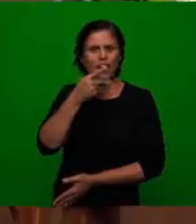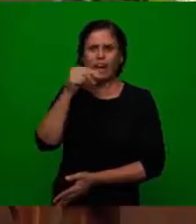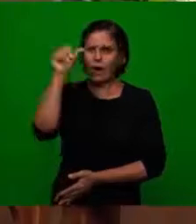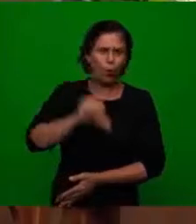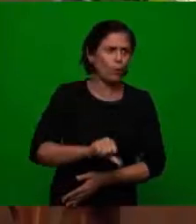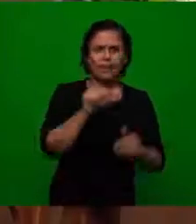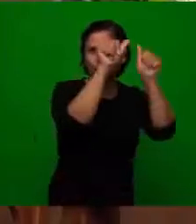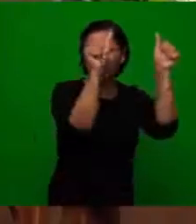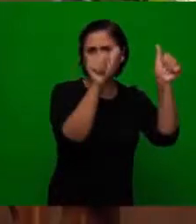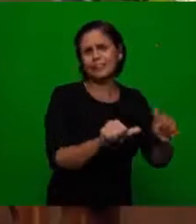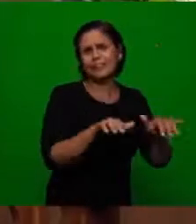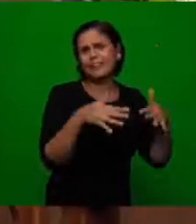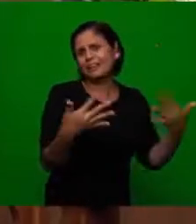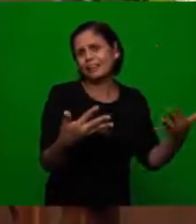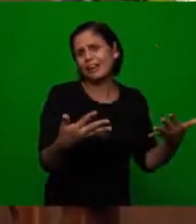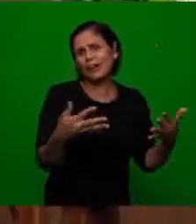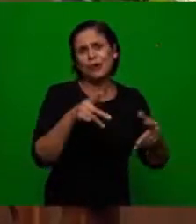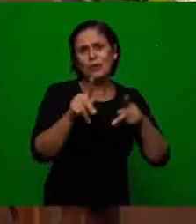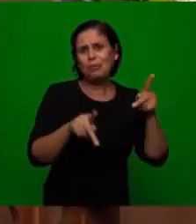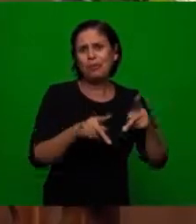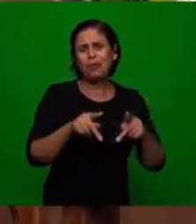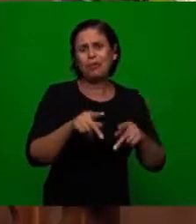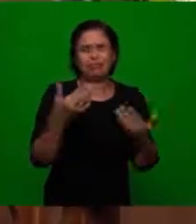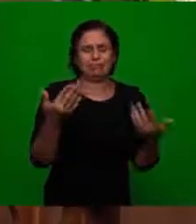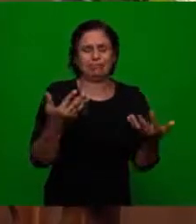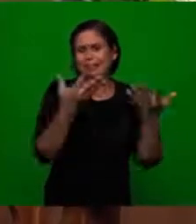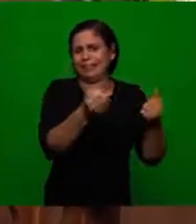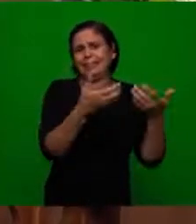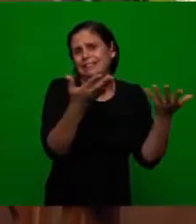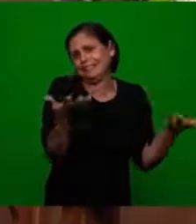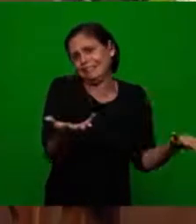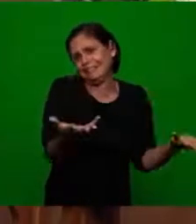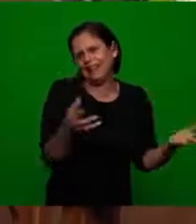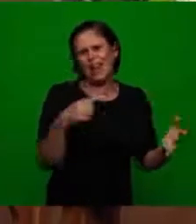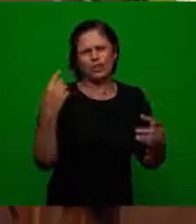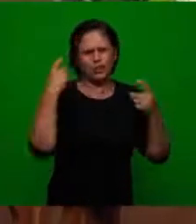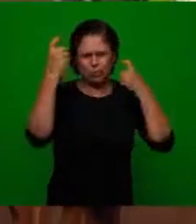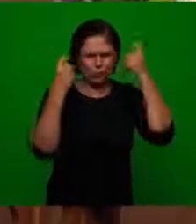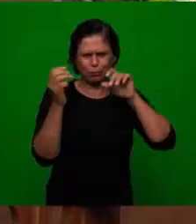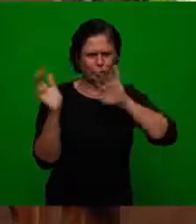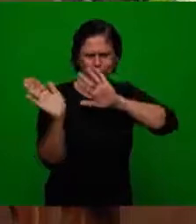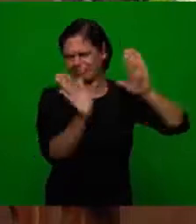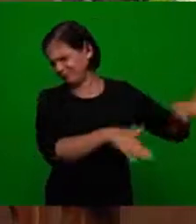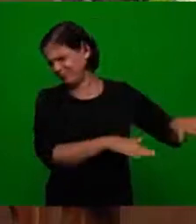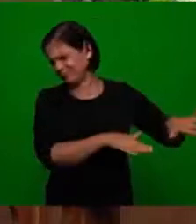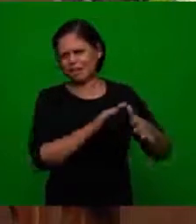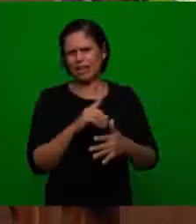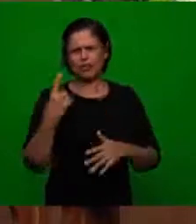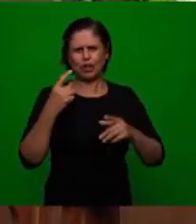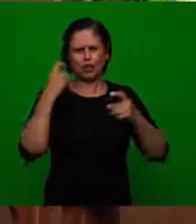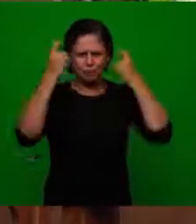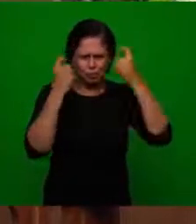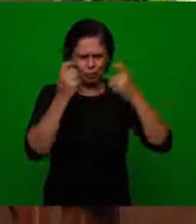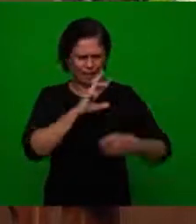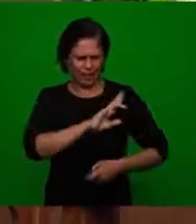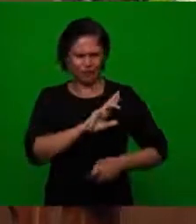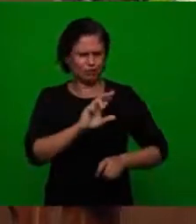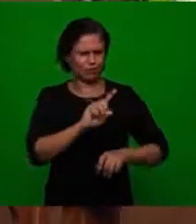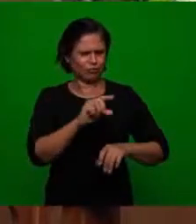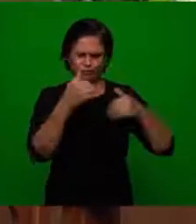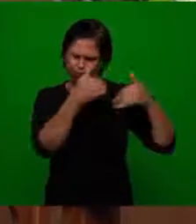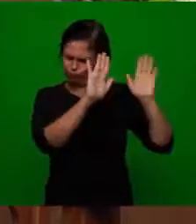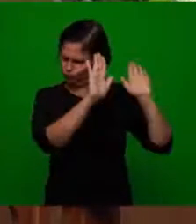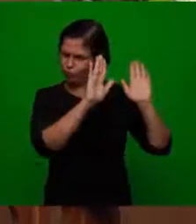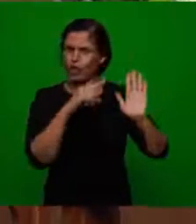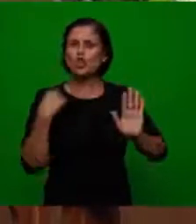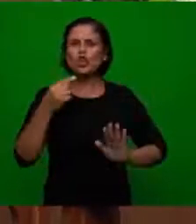say against idolatry those are the books that were added so we are not worried about this and we are also not worried about